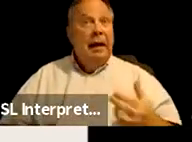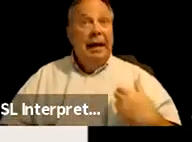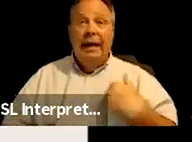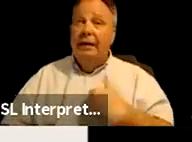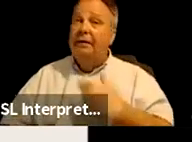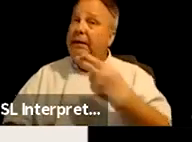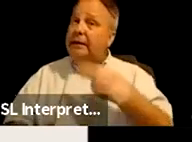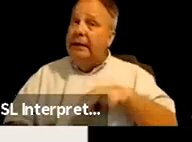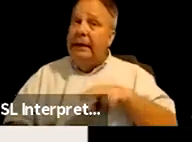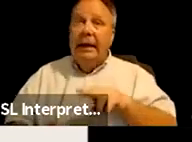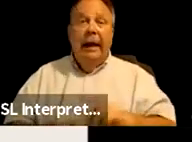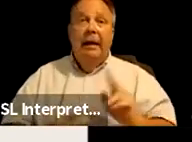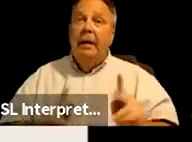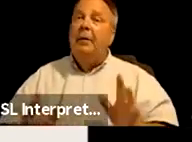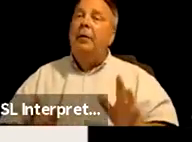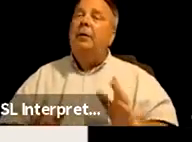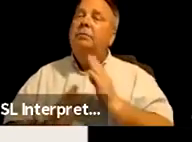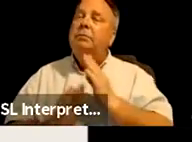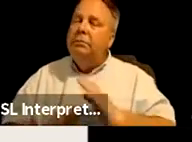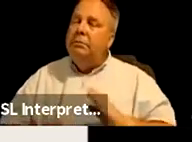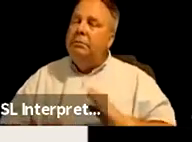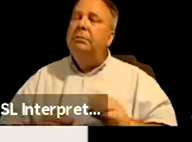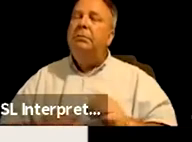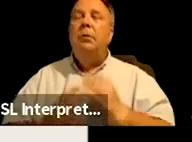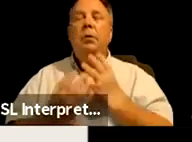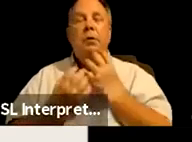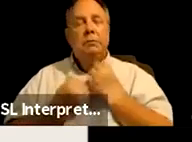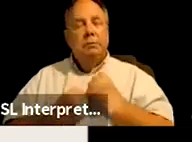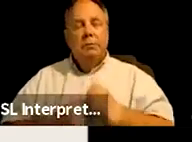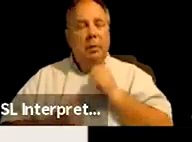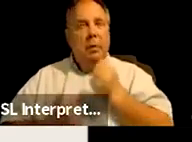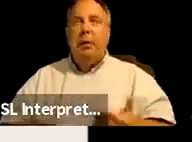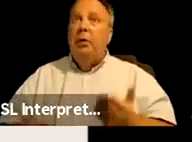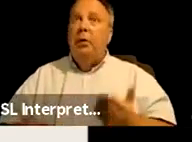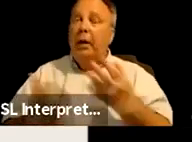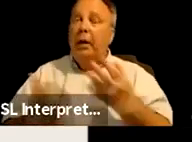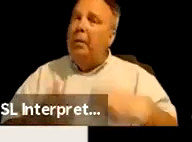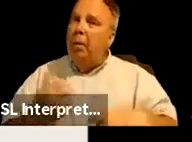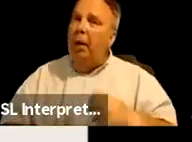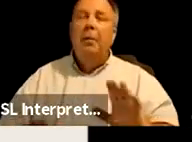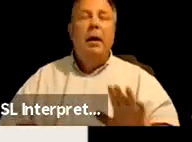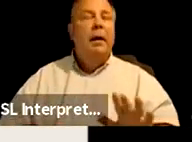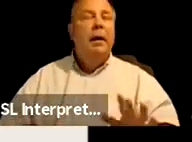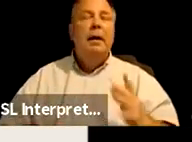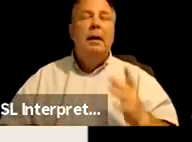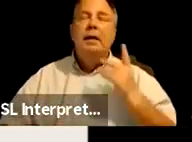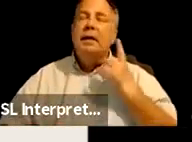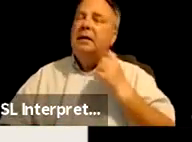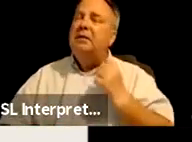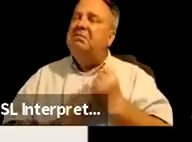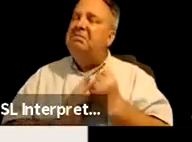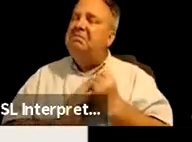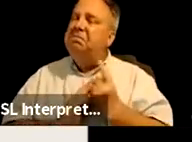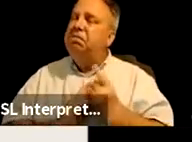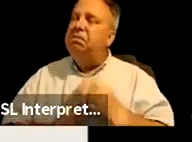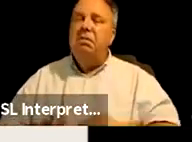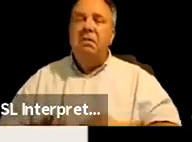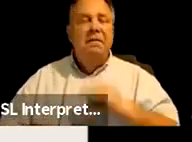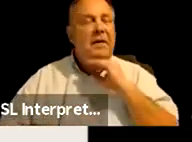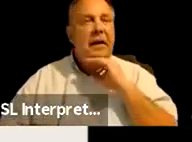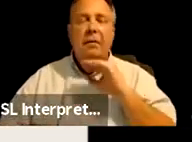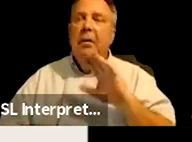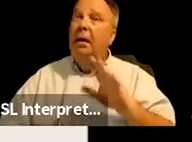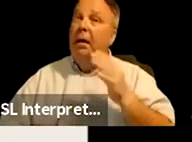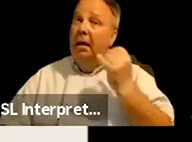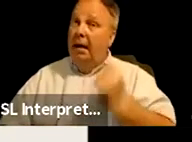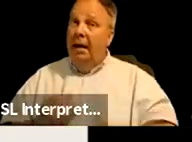people are just more quiet. We're more reserved. We don't bring up our problems, but I just got so angry and fed up that for